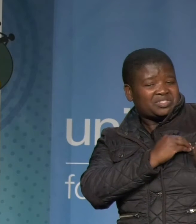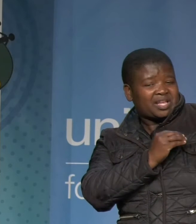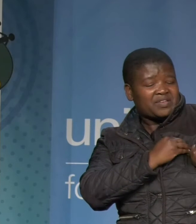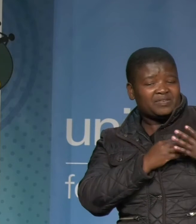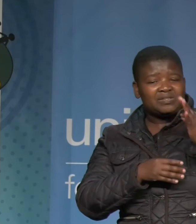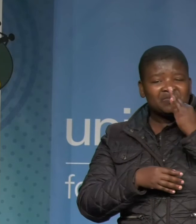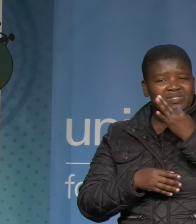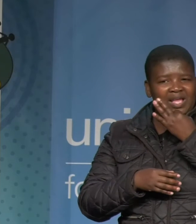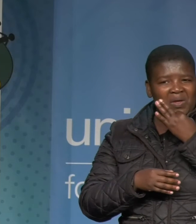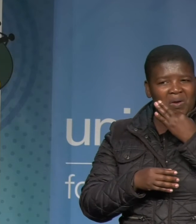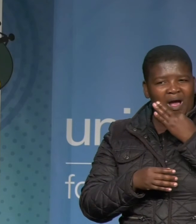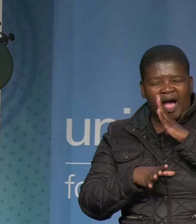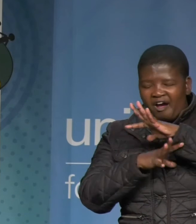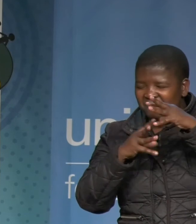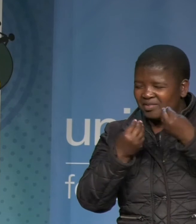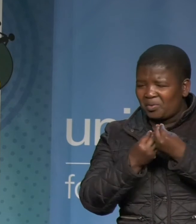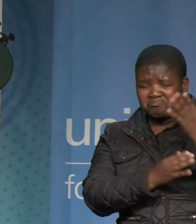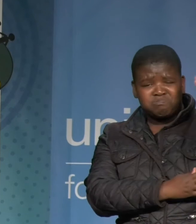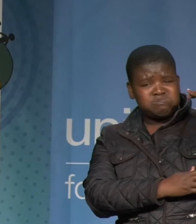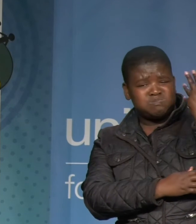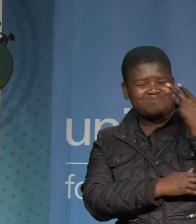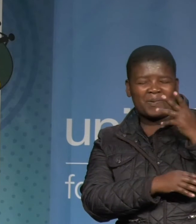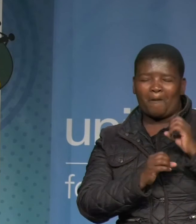conference has exceeded all of those expectations.